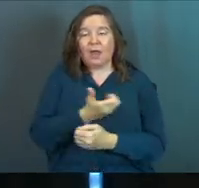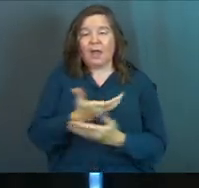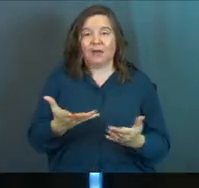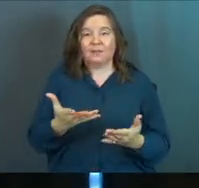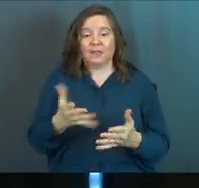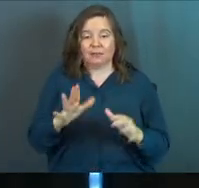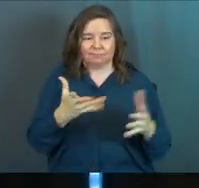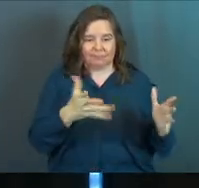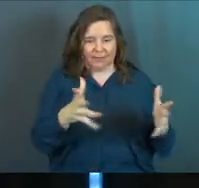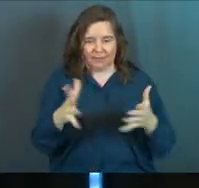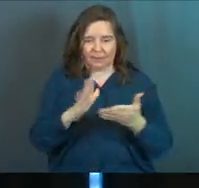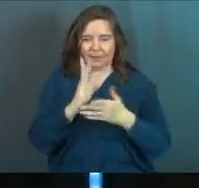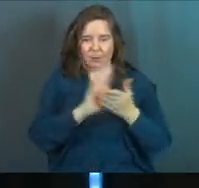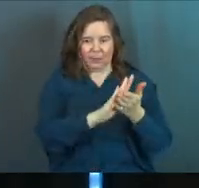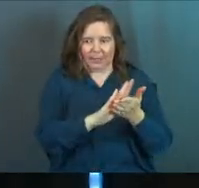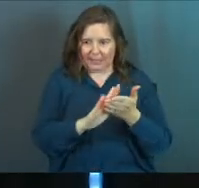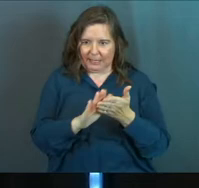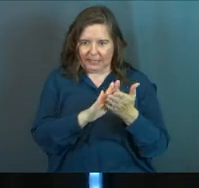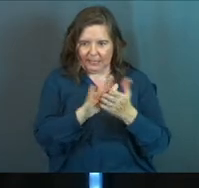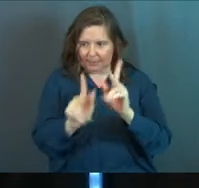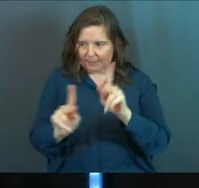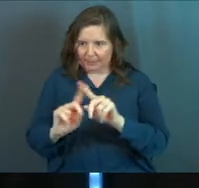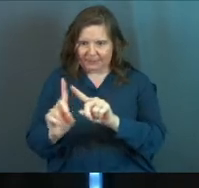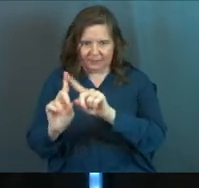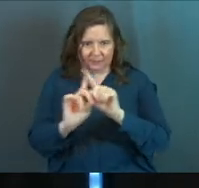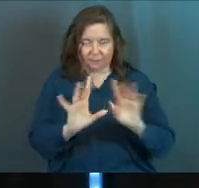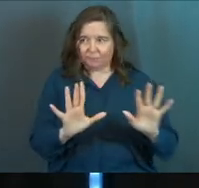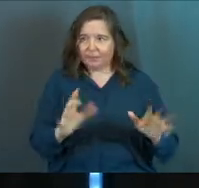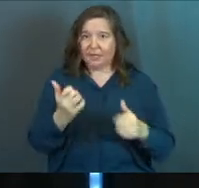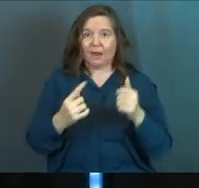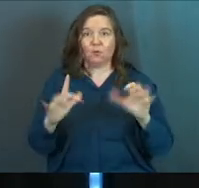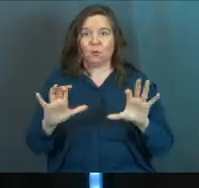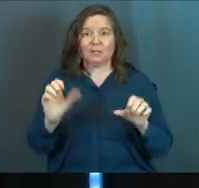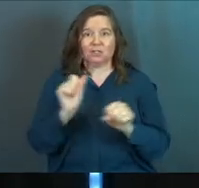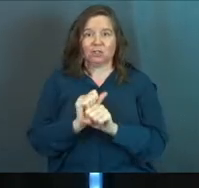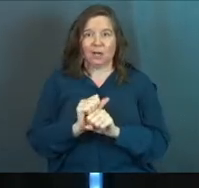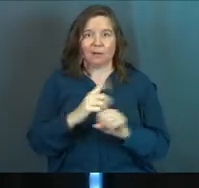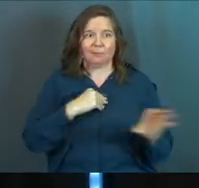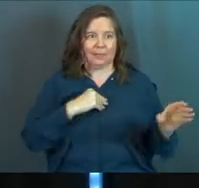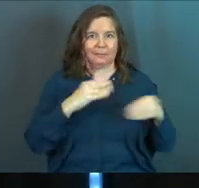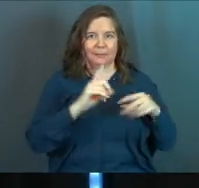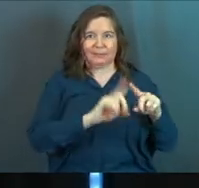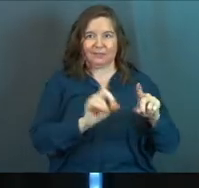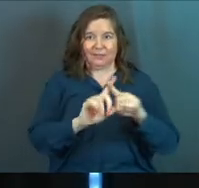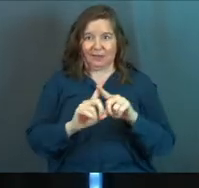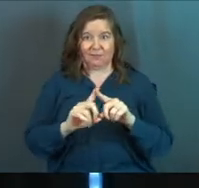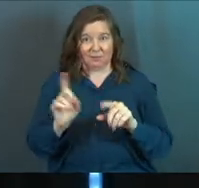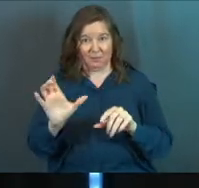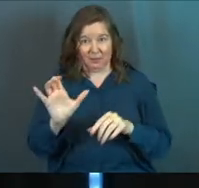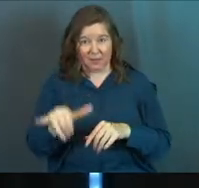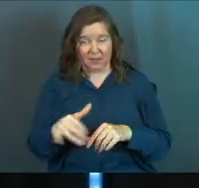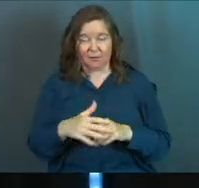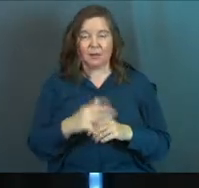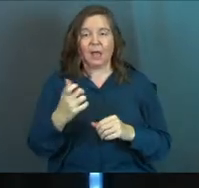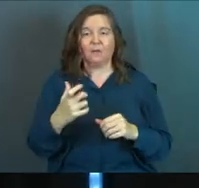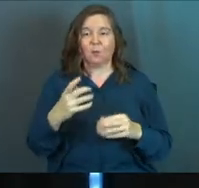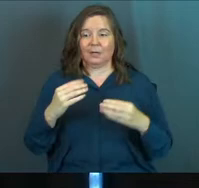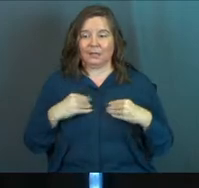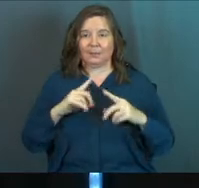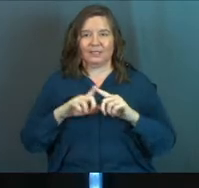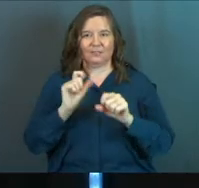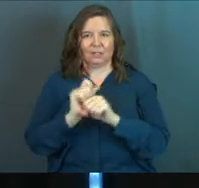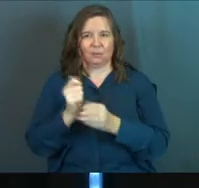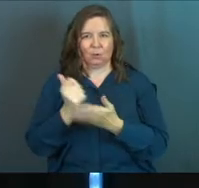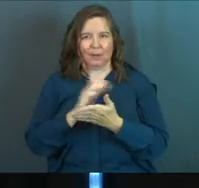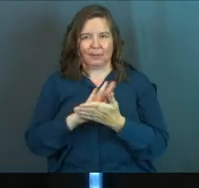everything got done and everybody was cleaning up. And it's this kind of group of friends where everybody did a job at the party. Ever been to one like that? Everybody did a